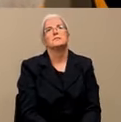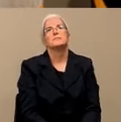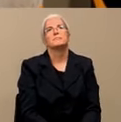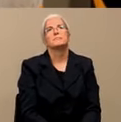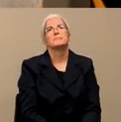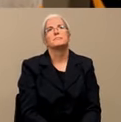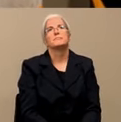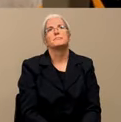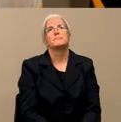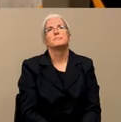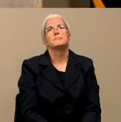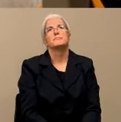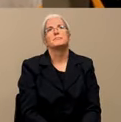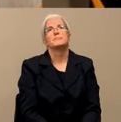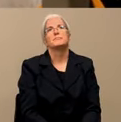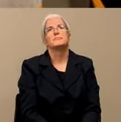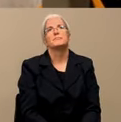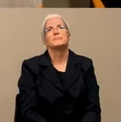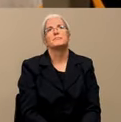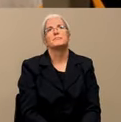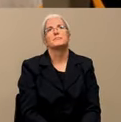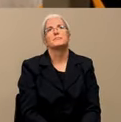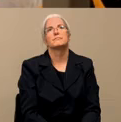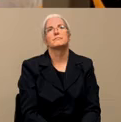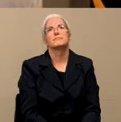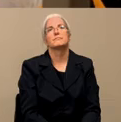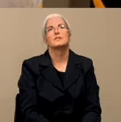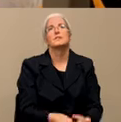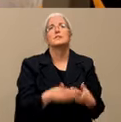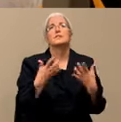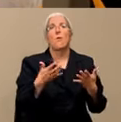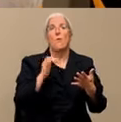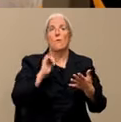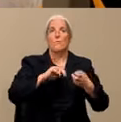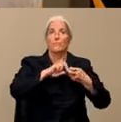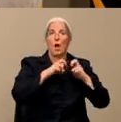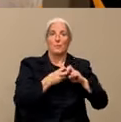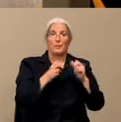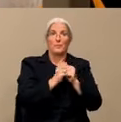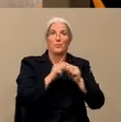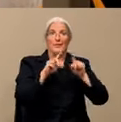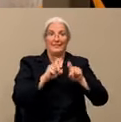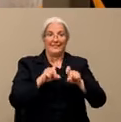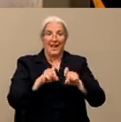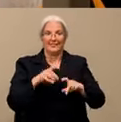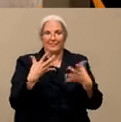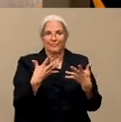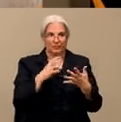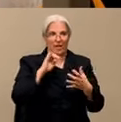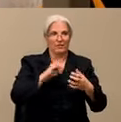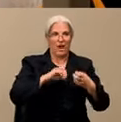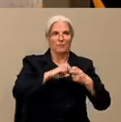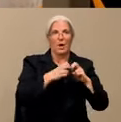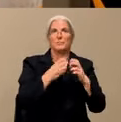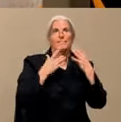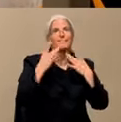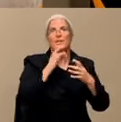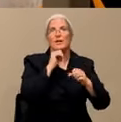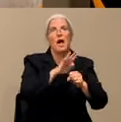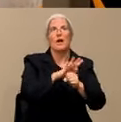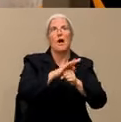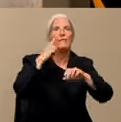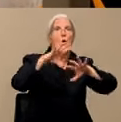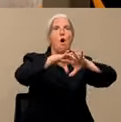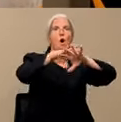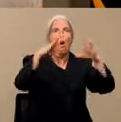Sorry. So there is a problem with testing worldwide. It's that everybody's having problems with the